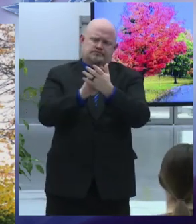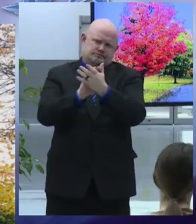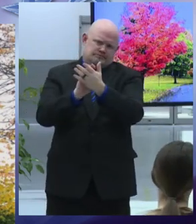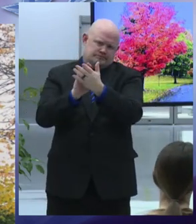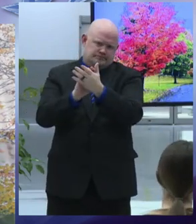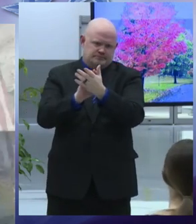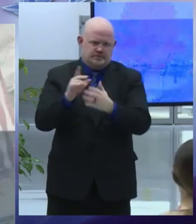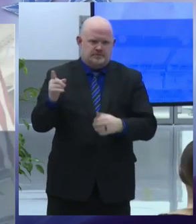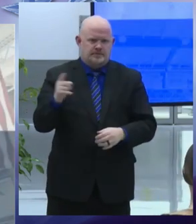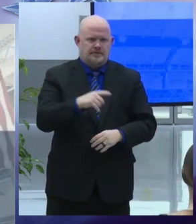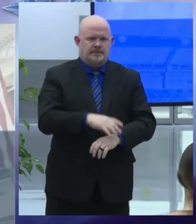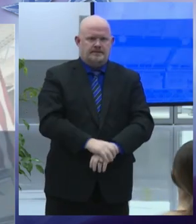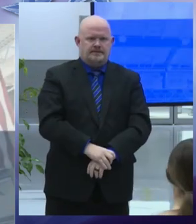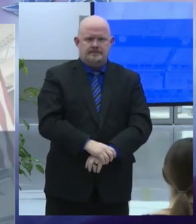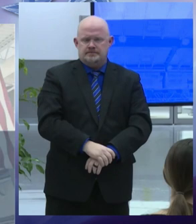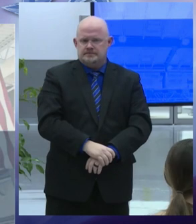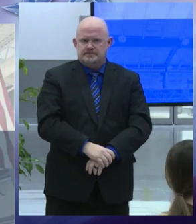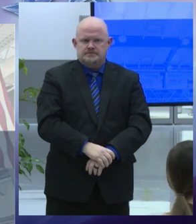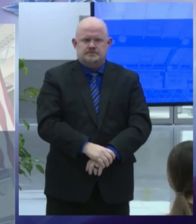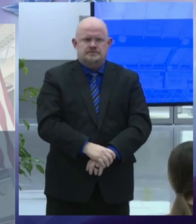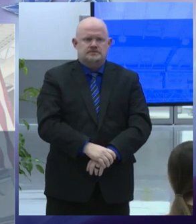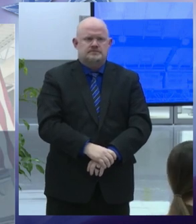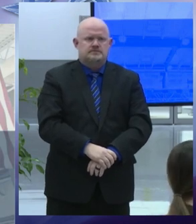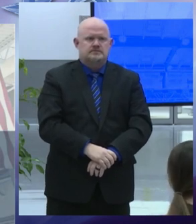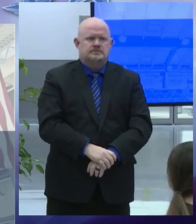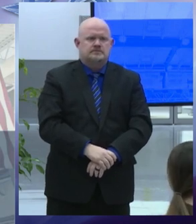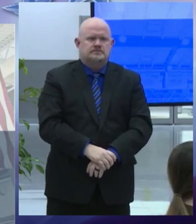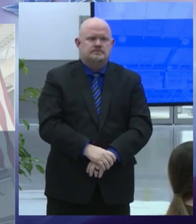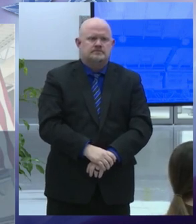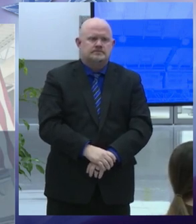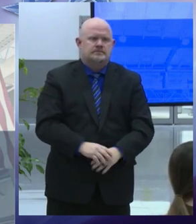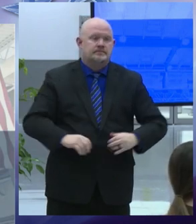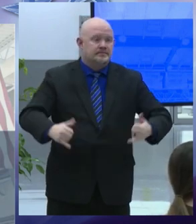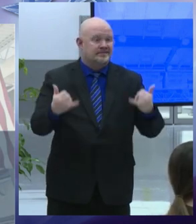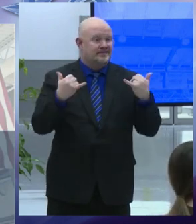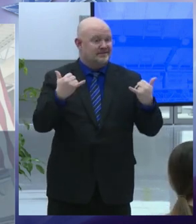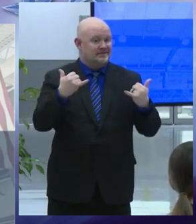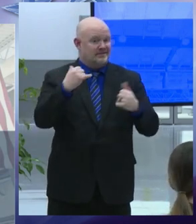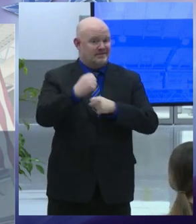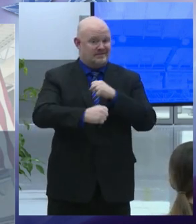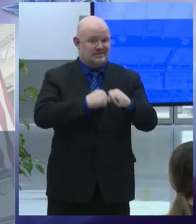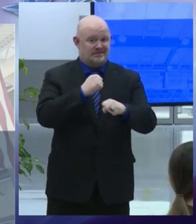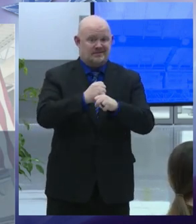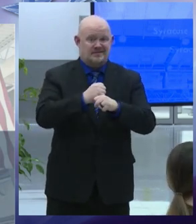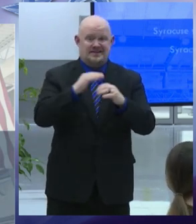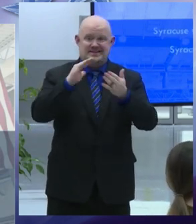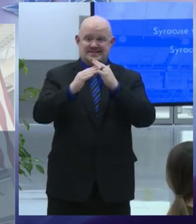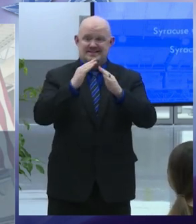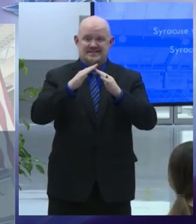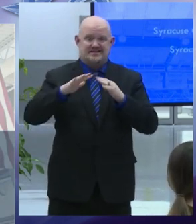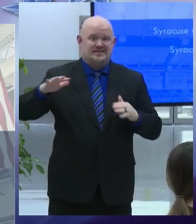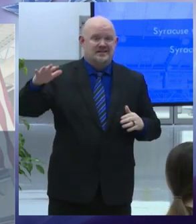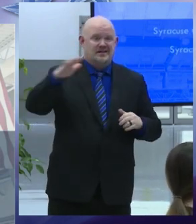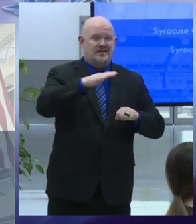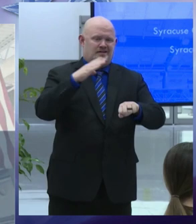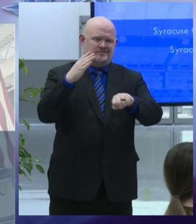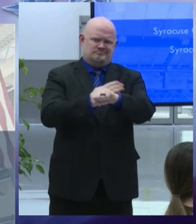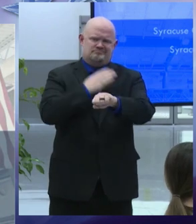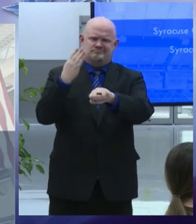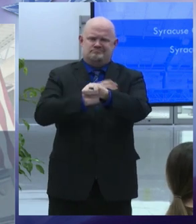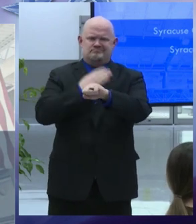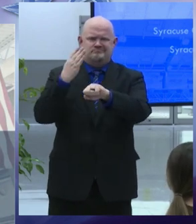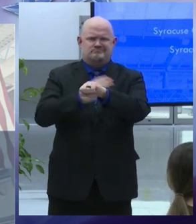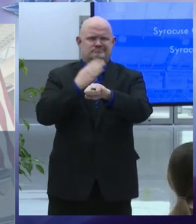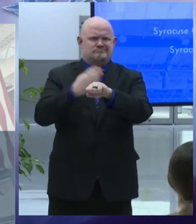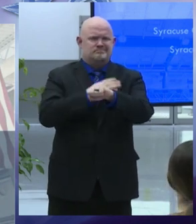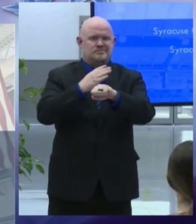beginning this year the city will begin to complete a complete update of the syracuse comprehensive plan 2040 which includes the